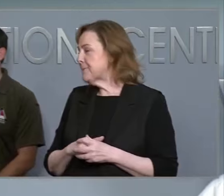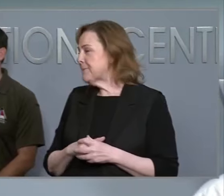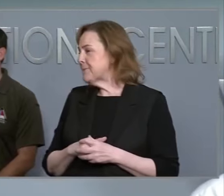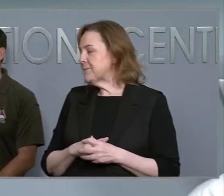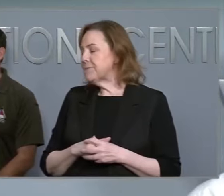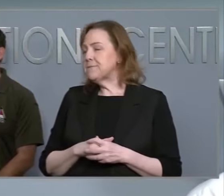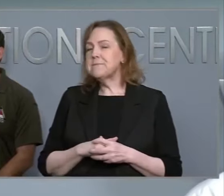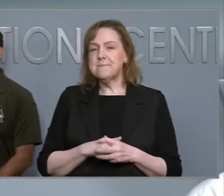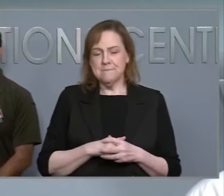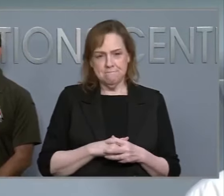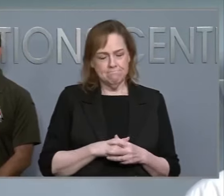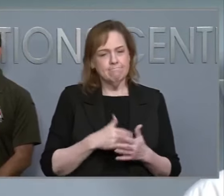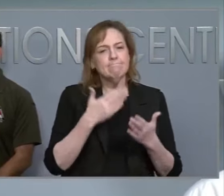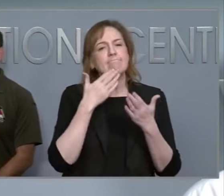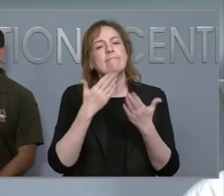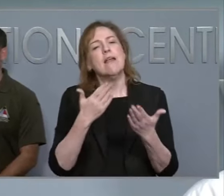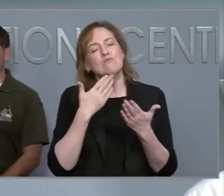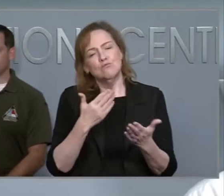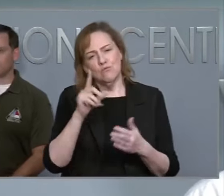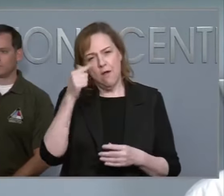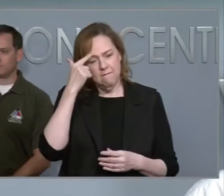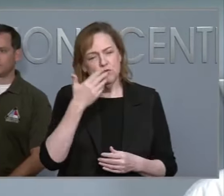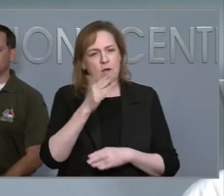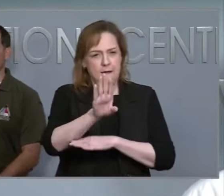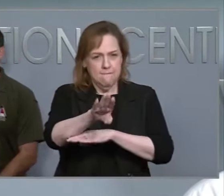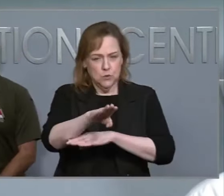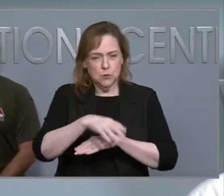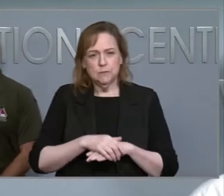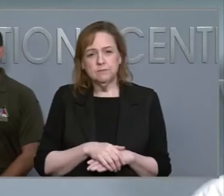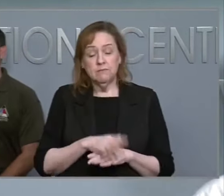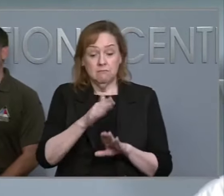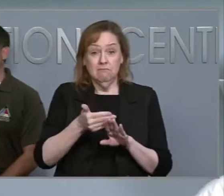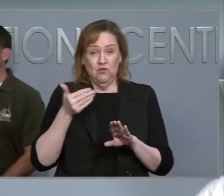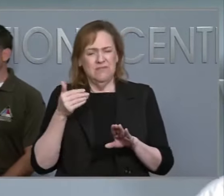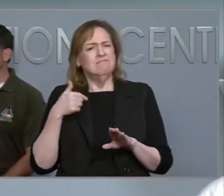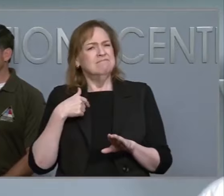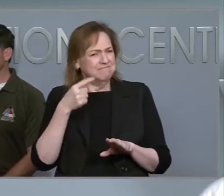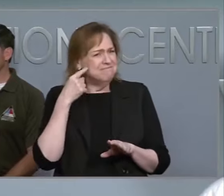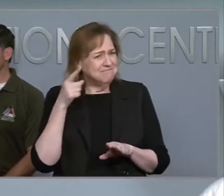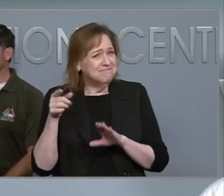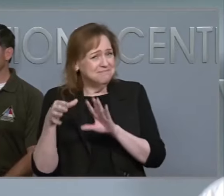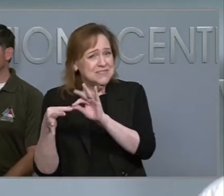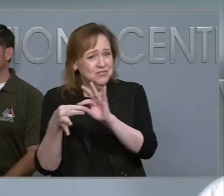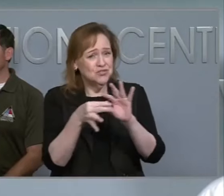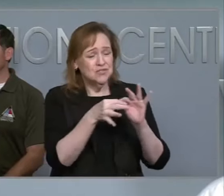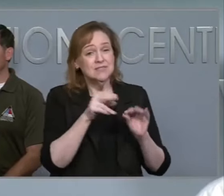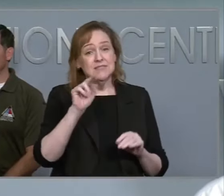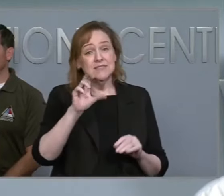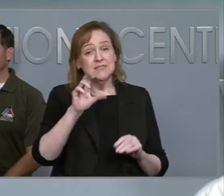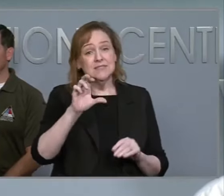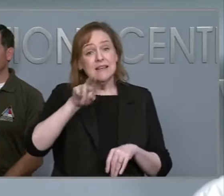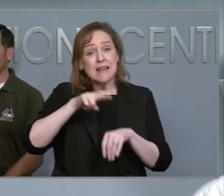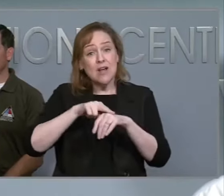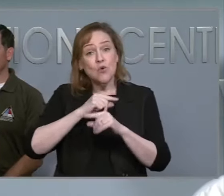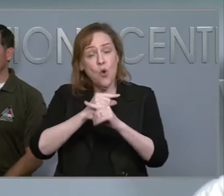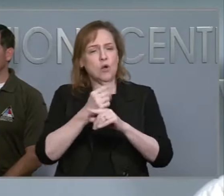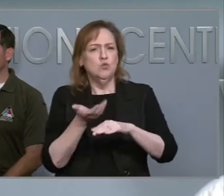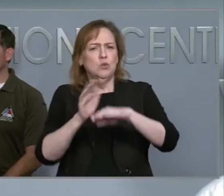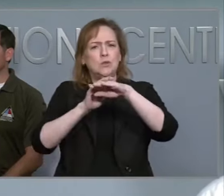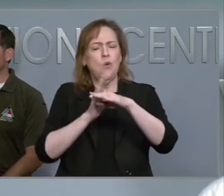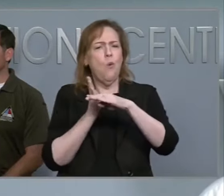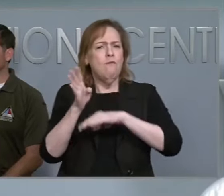Thank you, Governor, and good afternoon. As was previously mentioned, the North Carolina National Guard has increased to over 500 soldiers